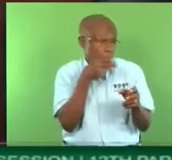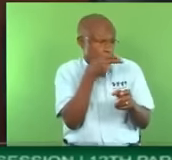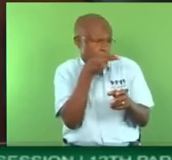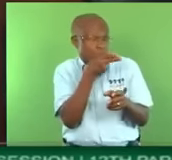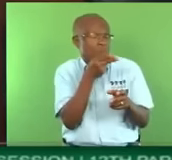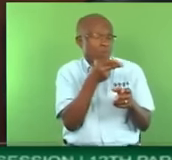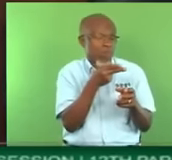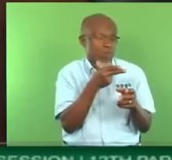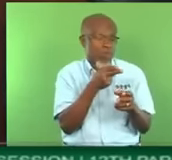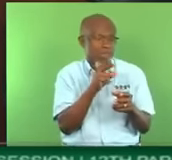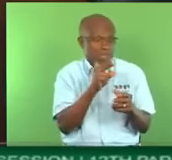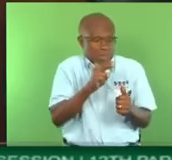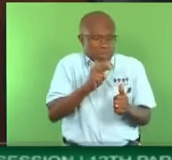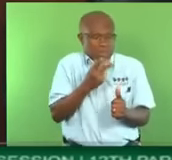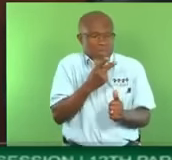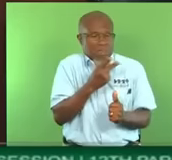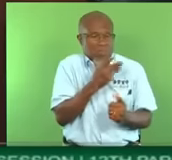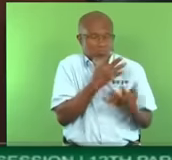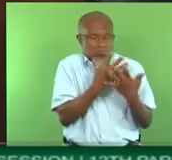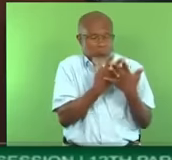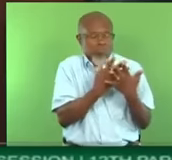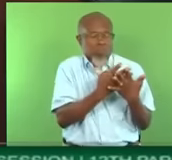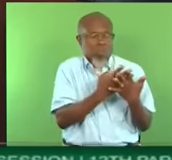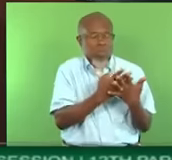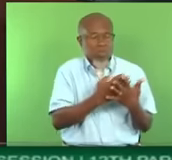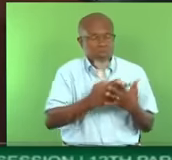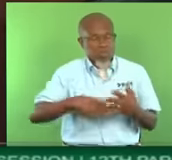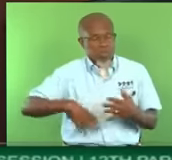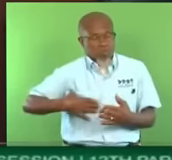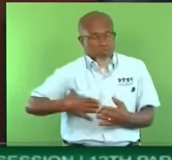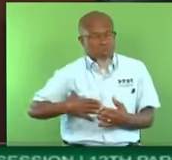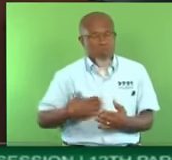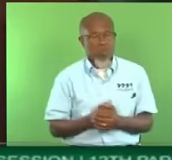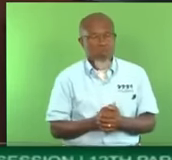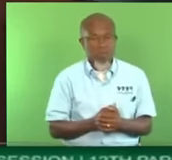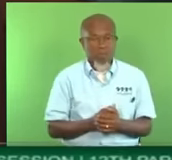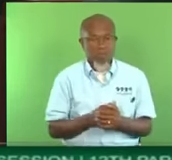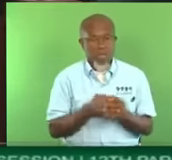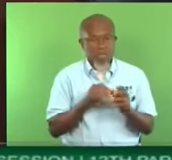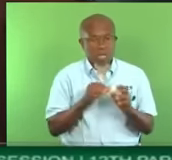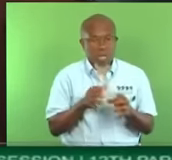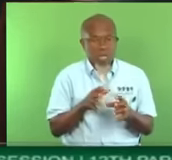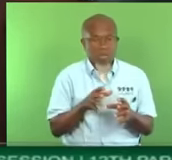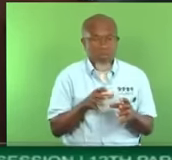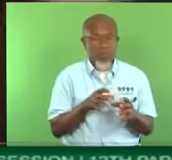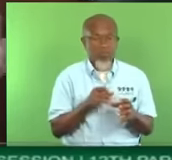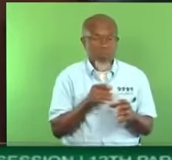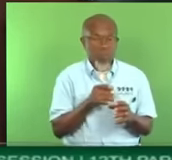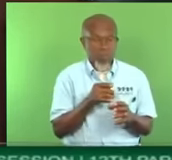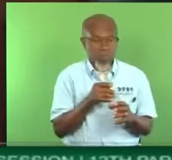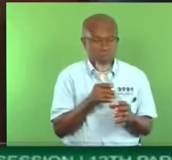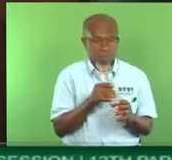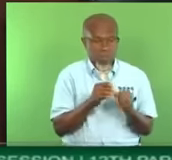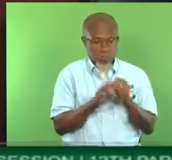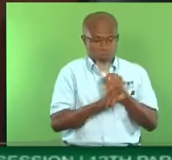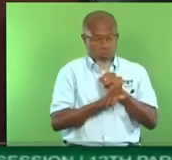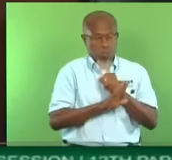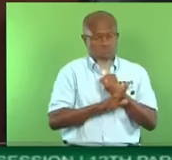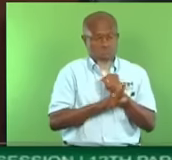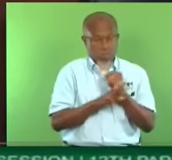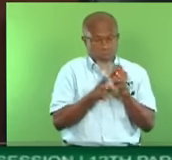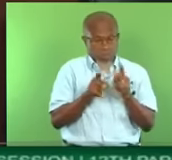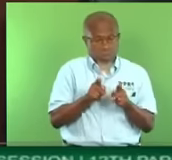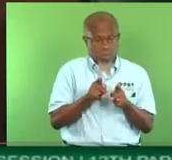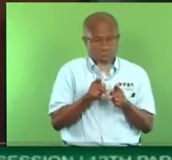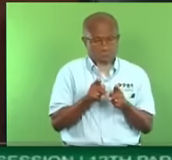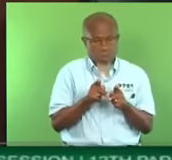of Prisons and injure his bodyguard or driver, as the case may be, because the